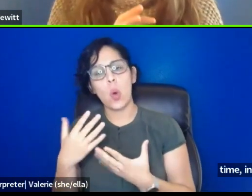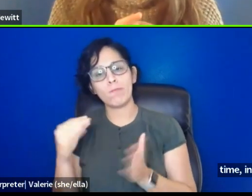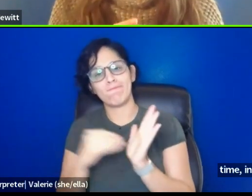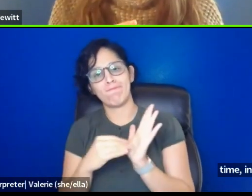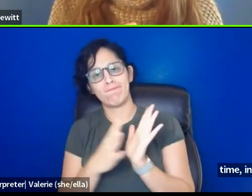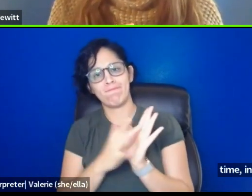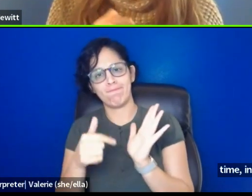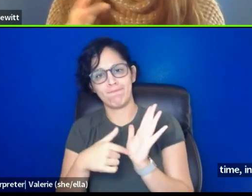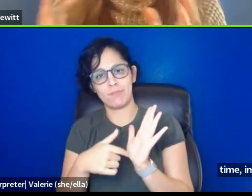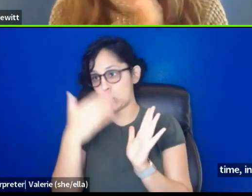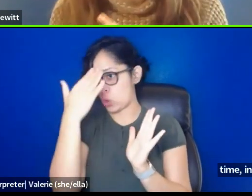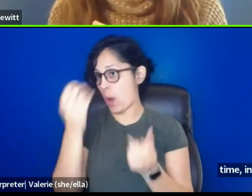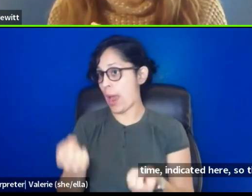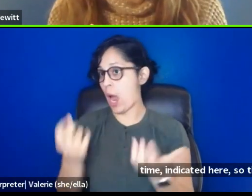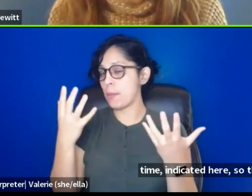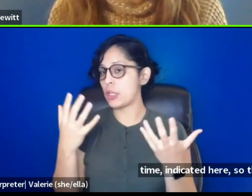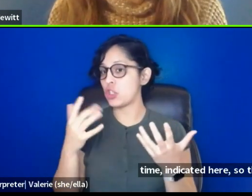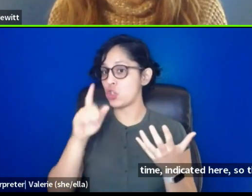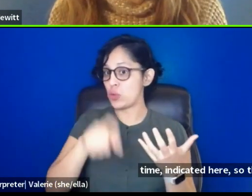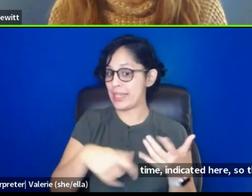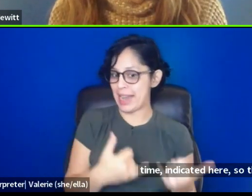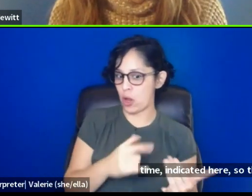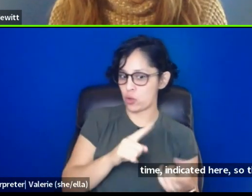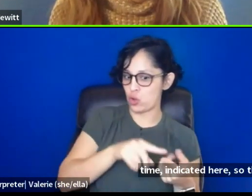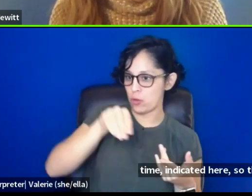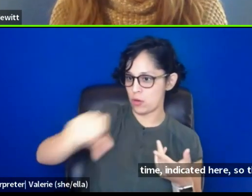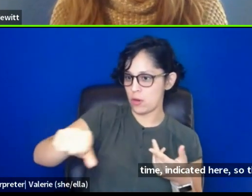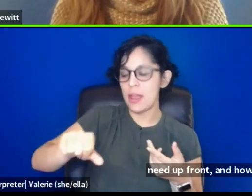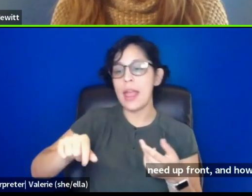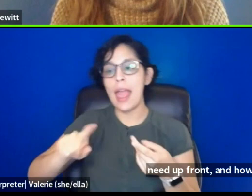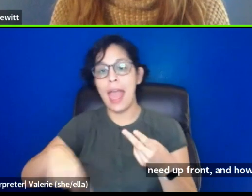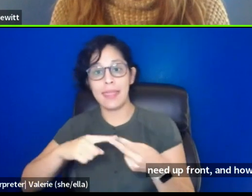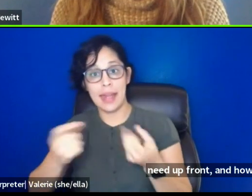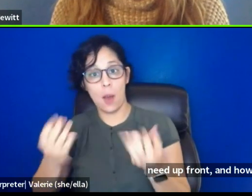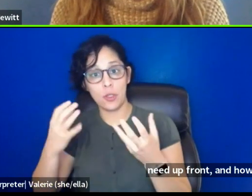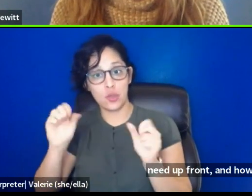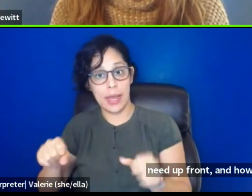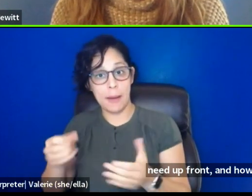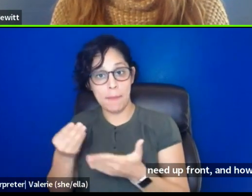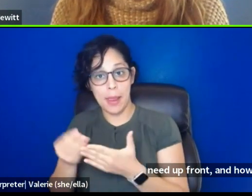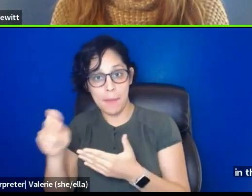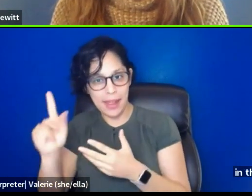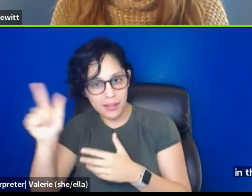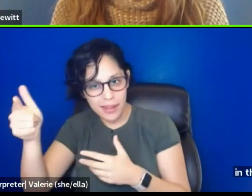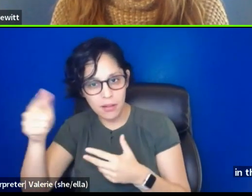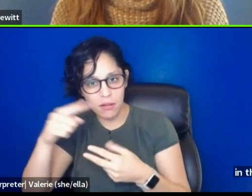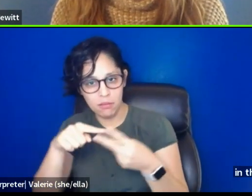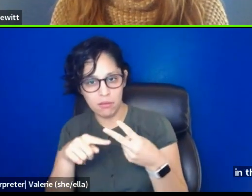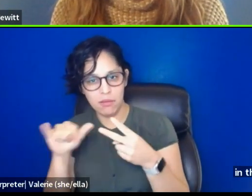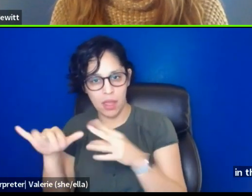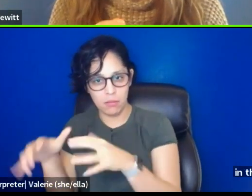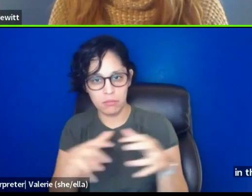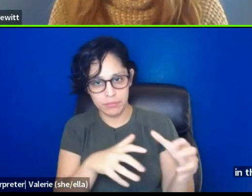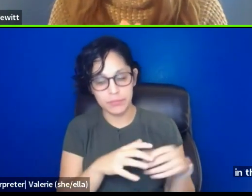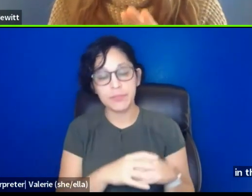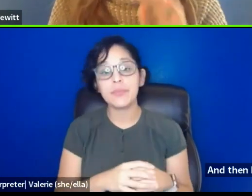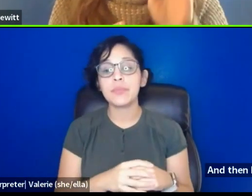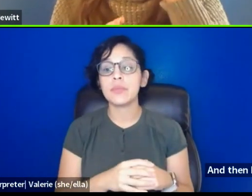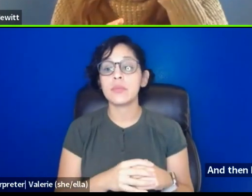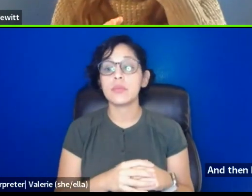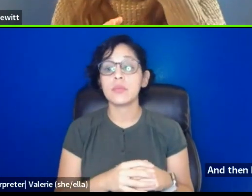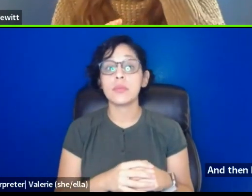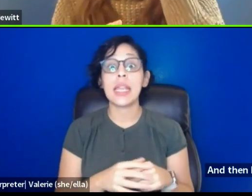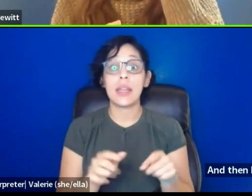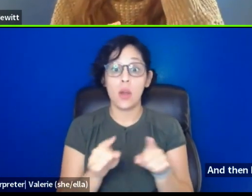know how much you need upfront and how much you can start to develop in that direction. Um, and then I would say, and also